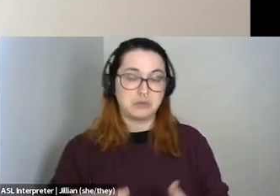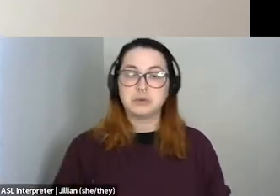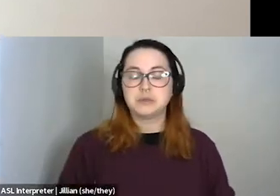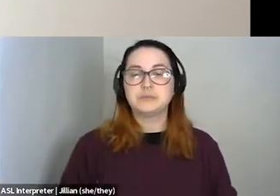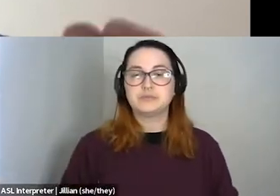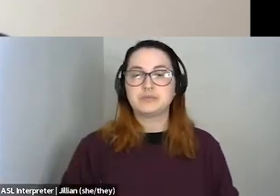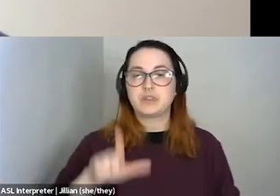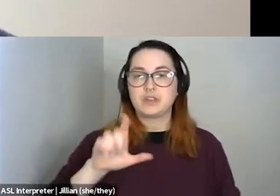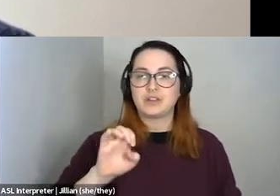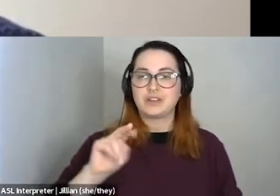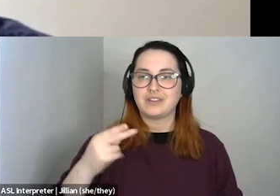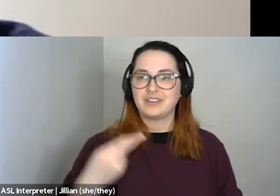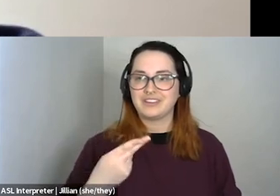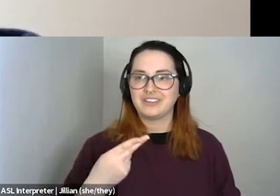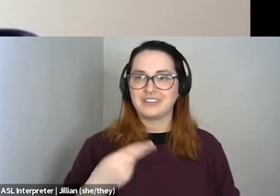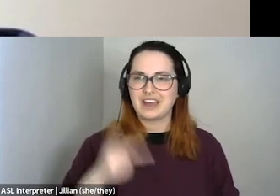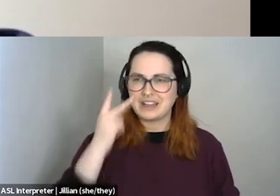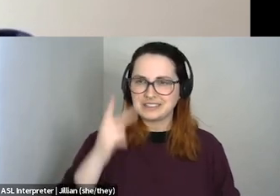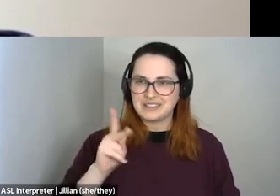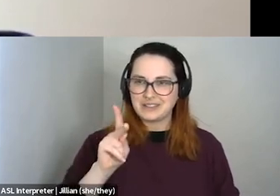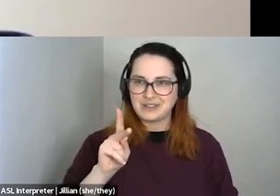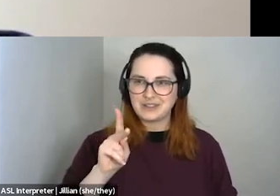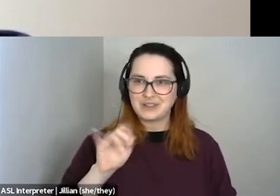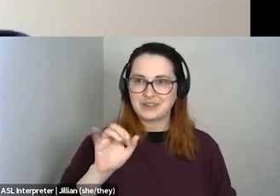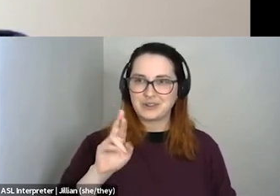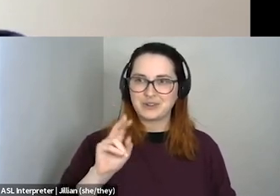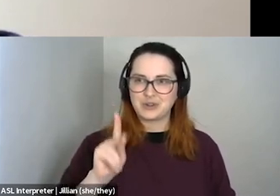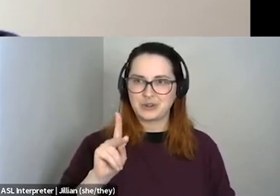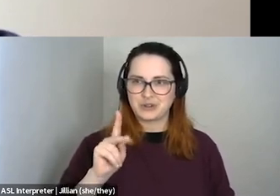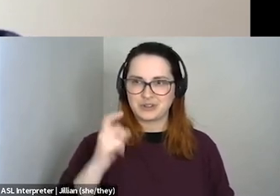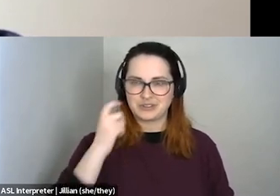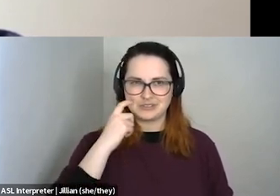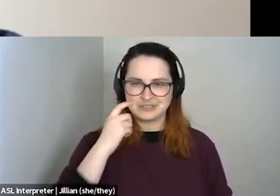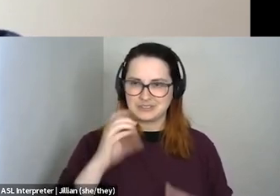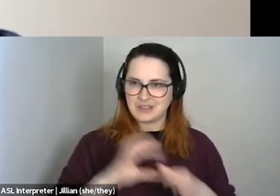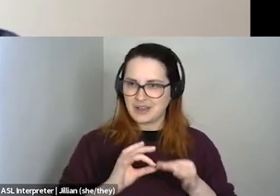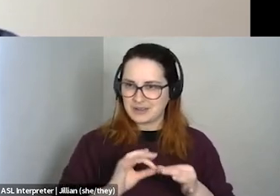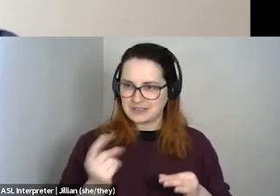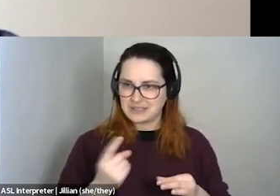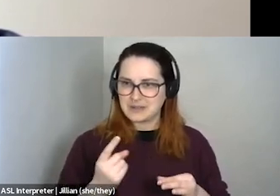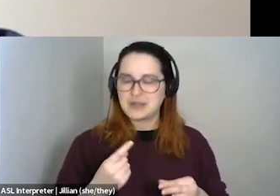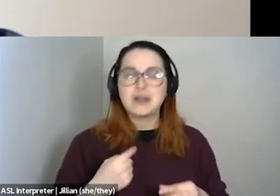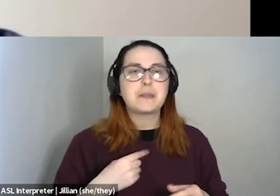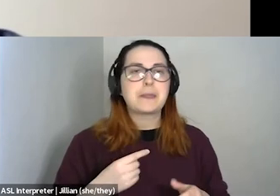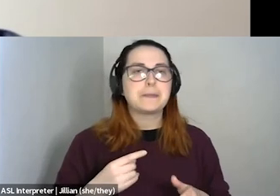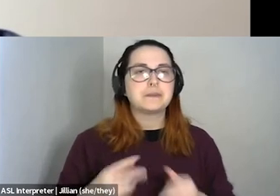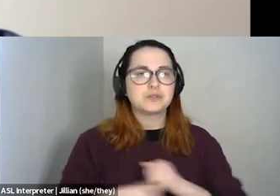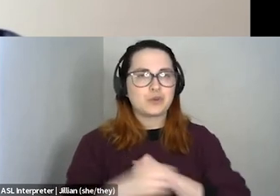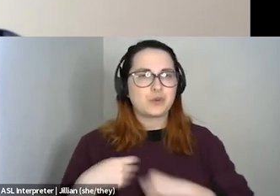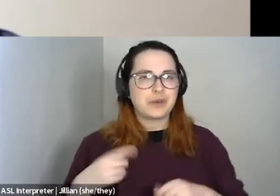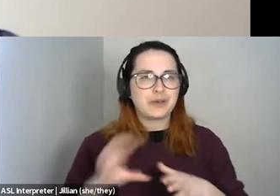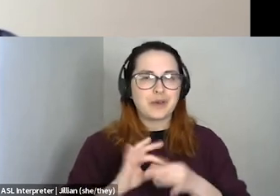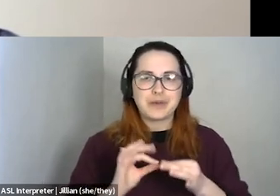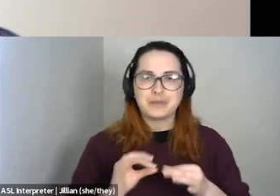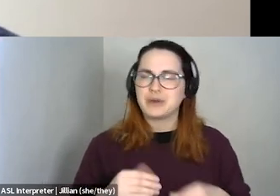I was going to say in the chat. Um, so yes, there is a, um, policy that's been developed by a group of